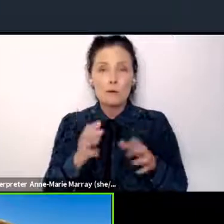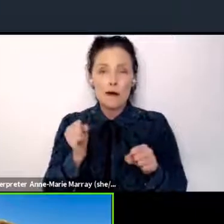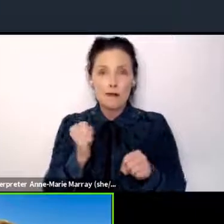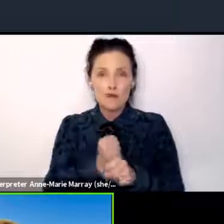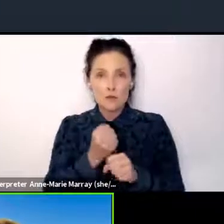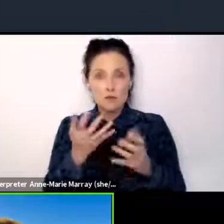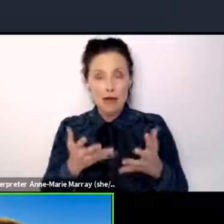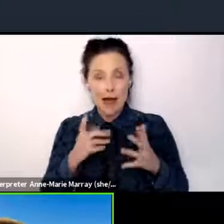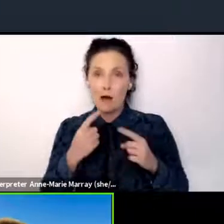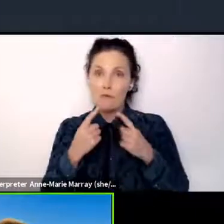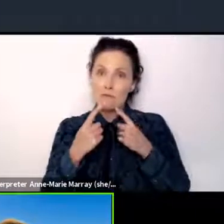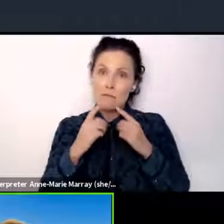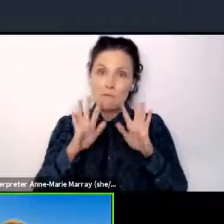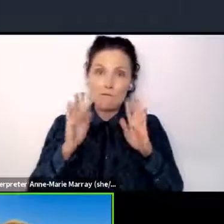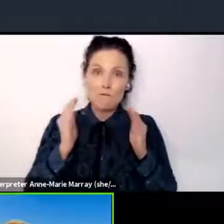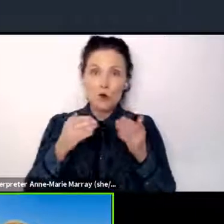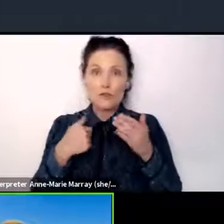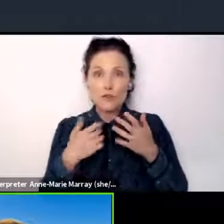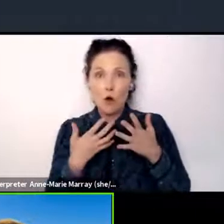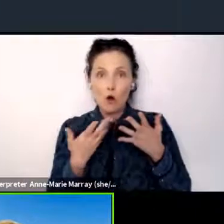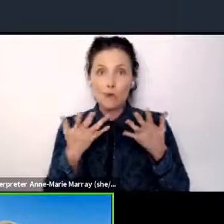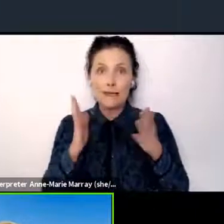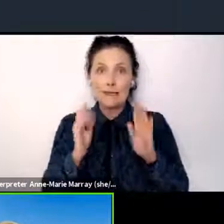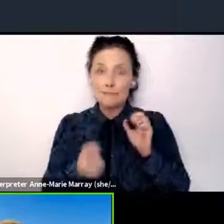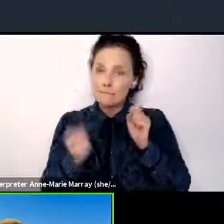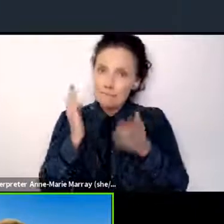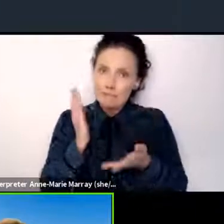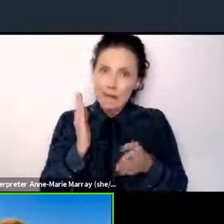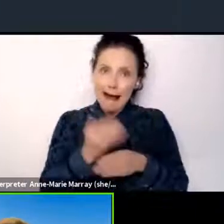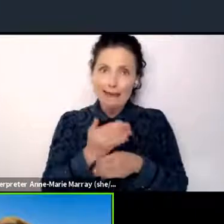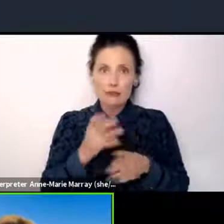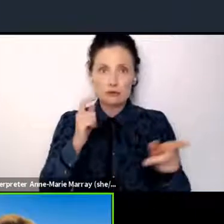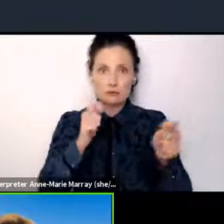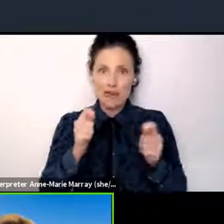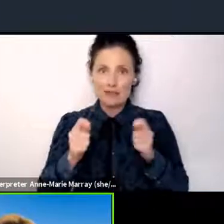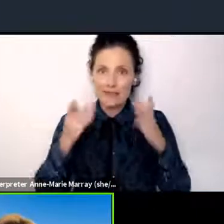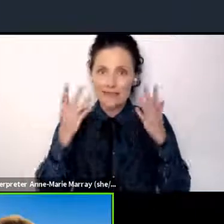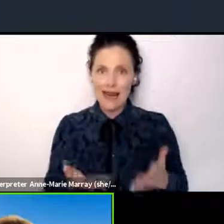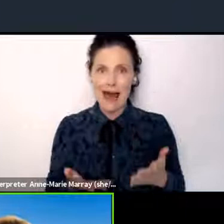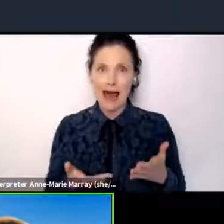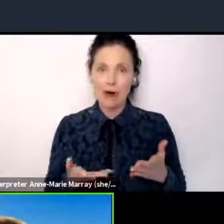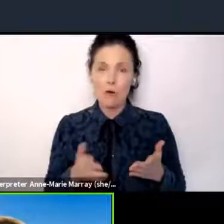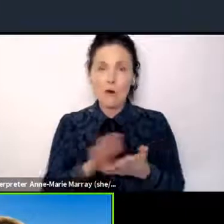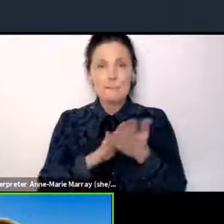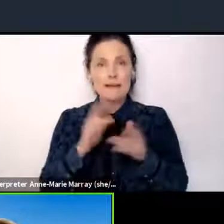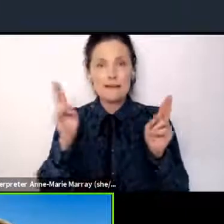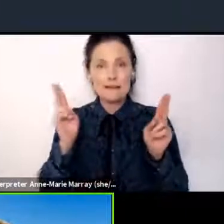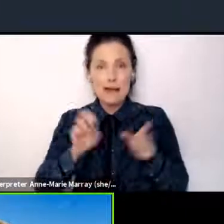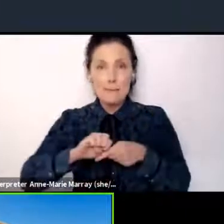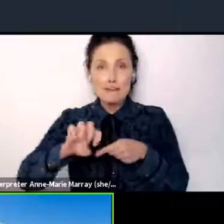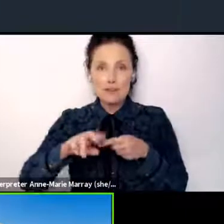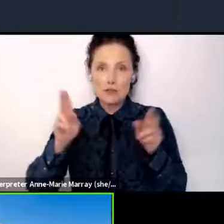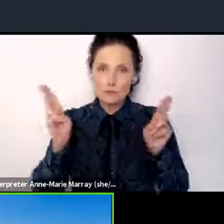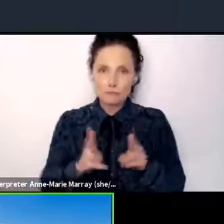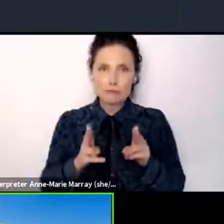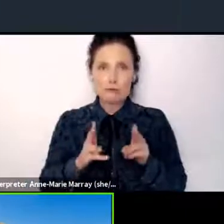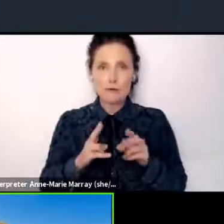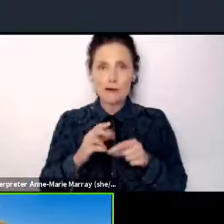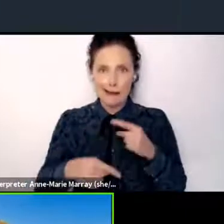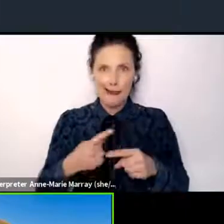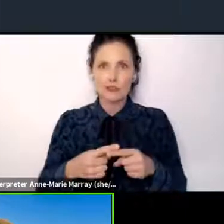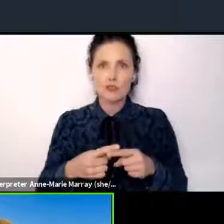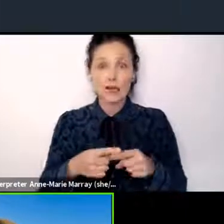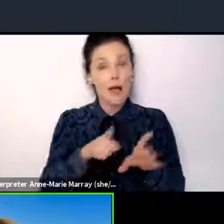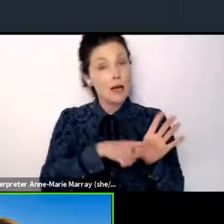immediate action now. That means focusing on the action that will reduce emissions within the next year. And one thing that young people have been calling